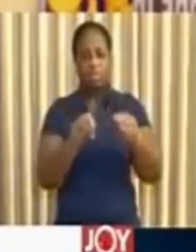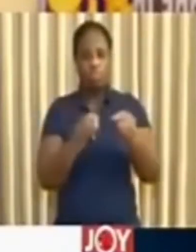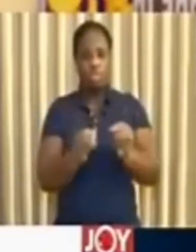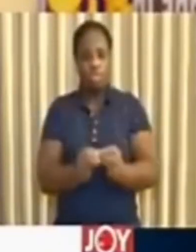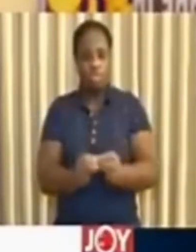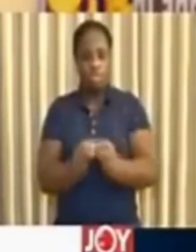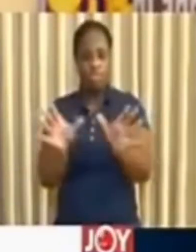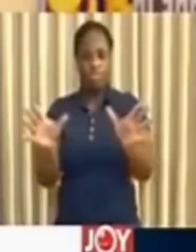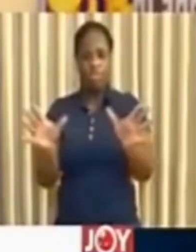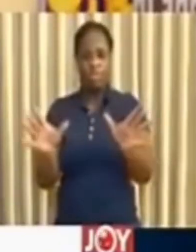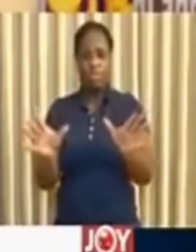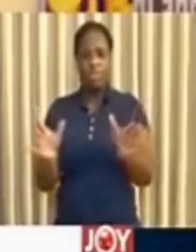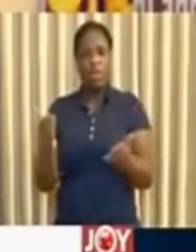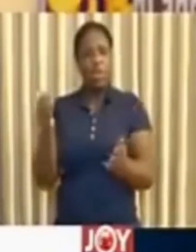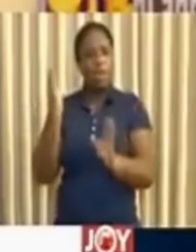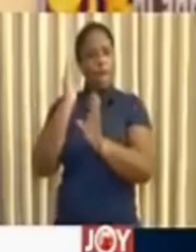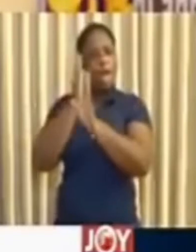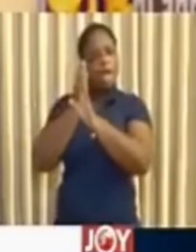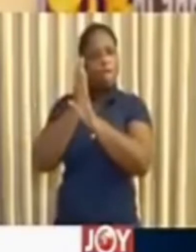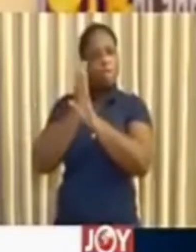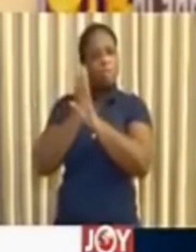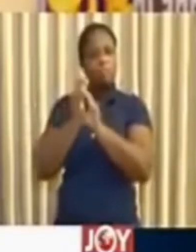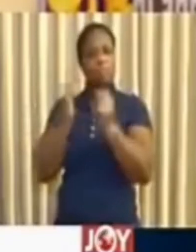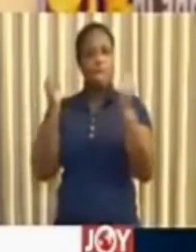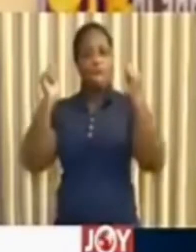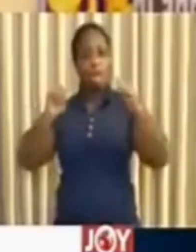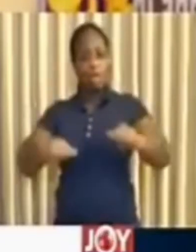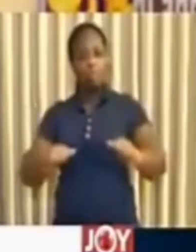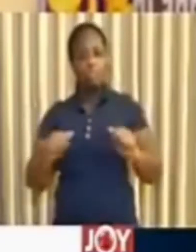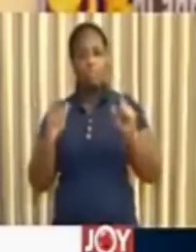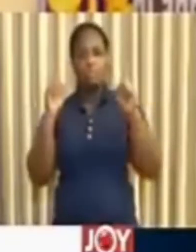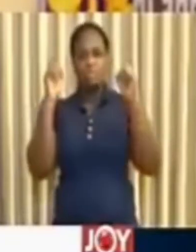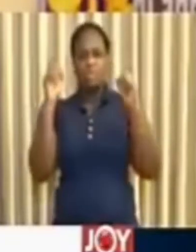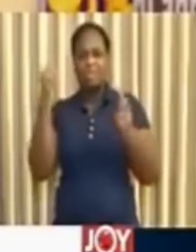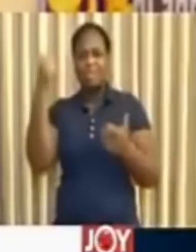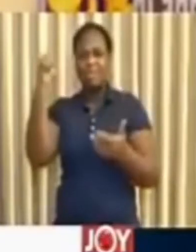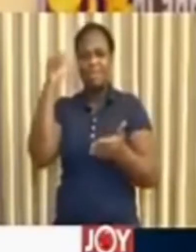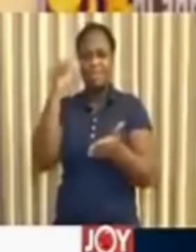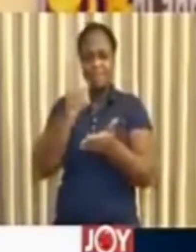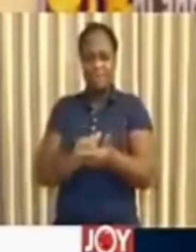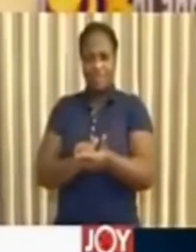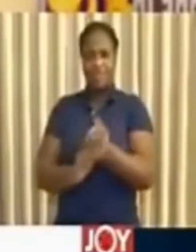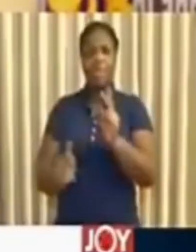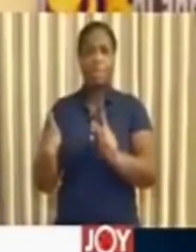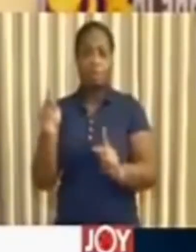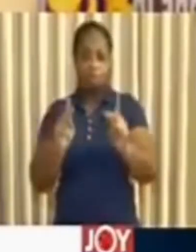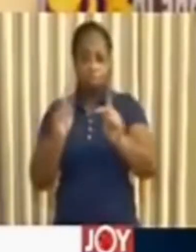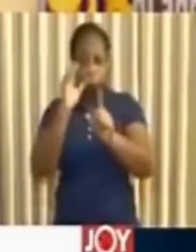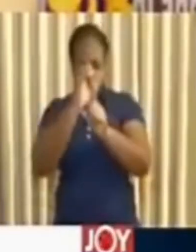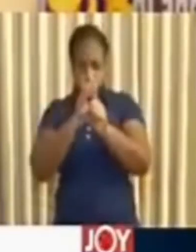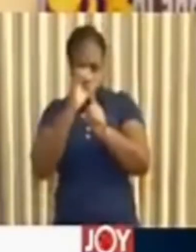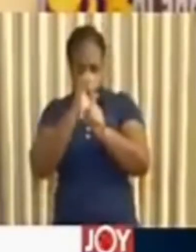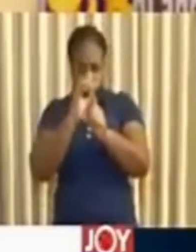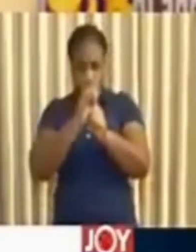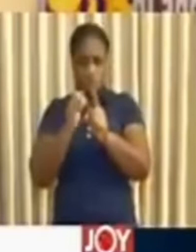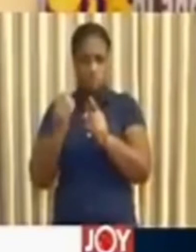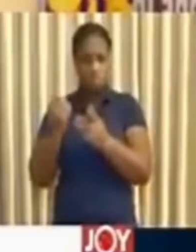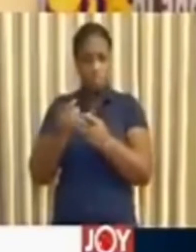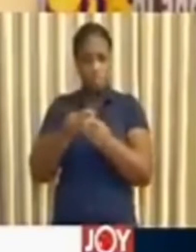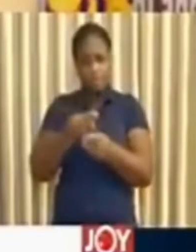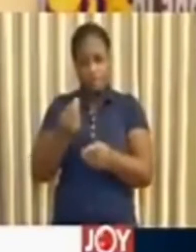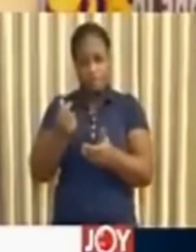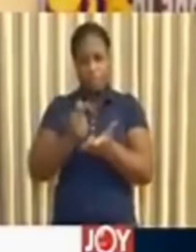we expect to be able to test some 10,000 additional samples in the coming week